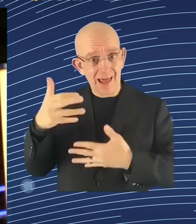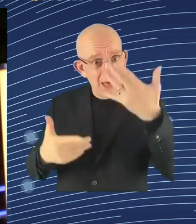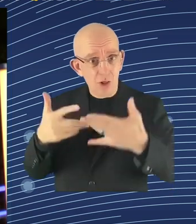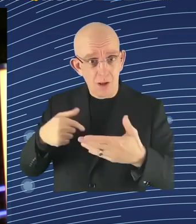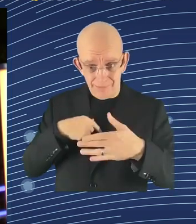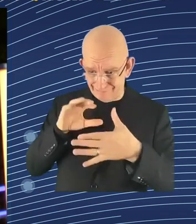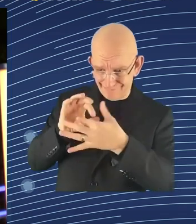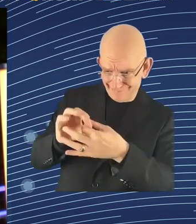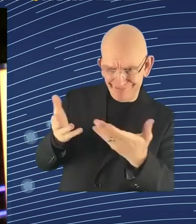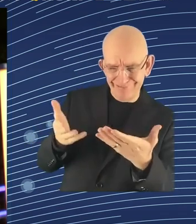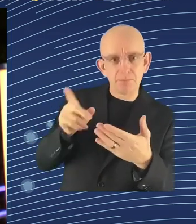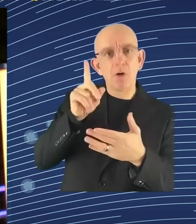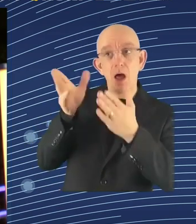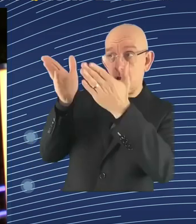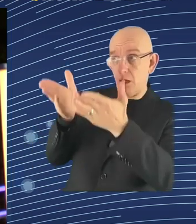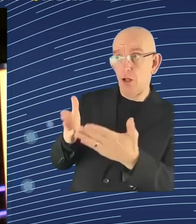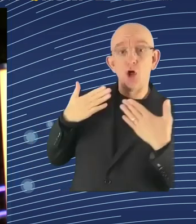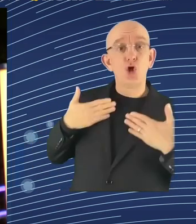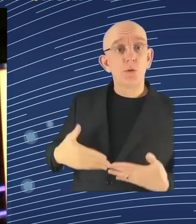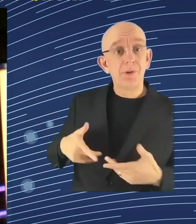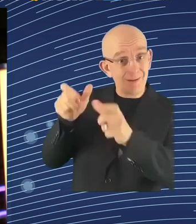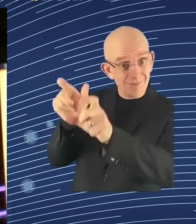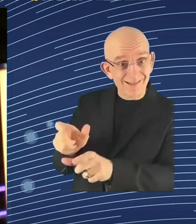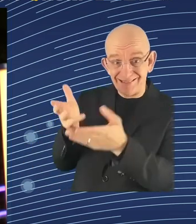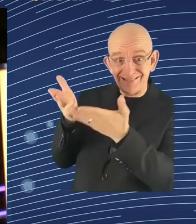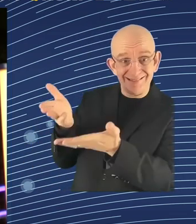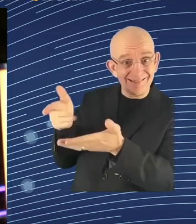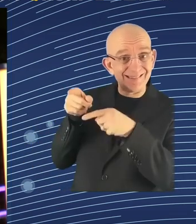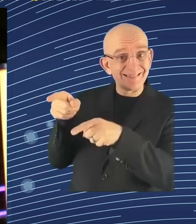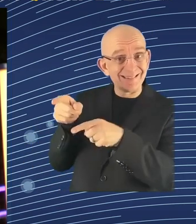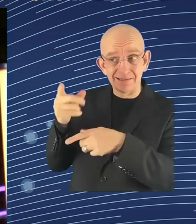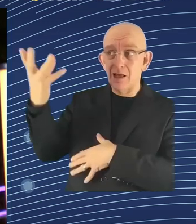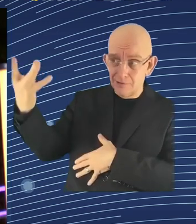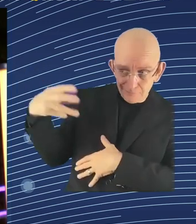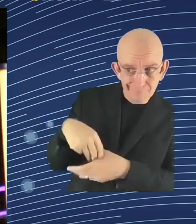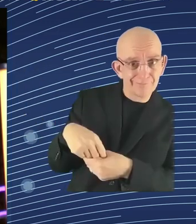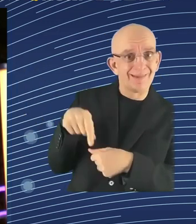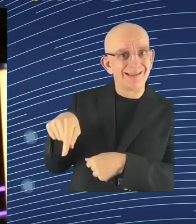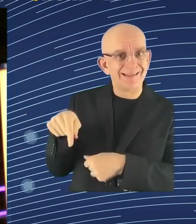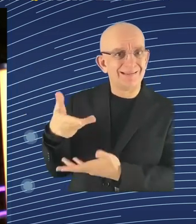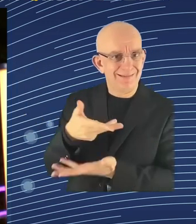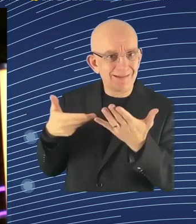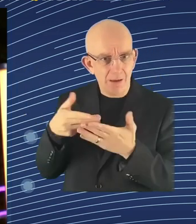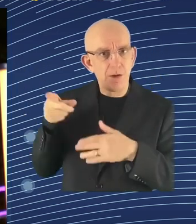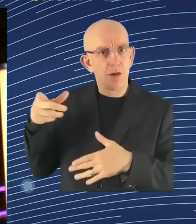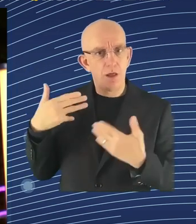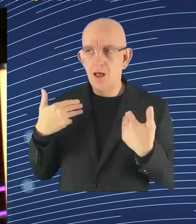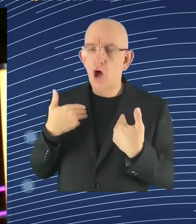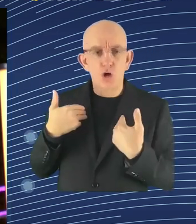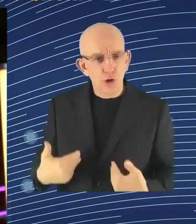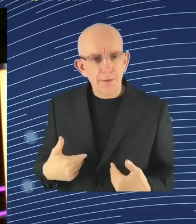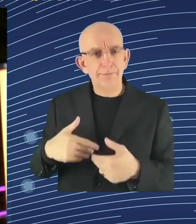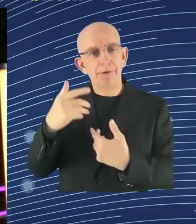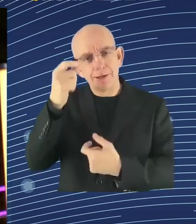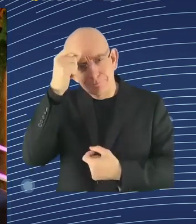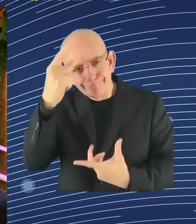very essential, especially in the world of work, but not only. In many other aspects of algorithms and of artificial intelligence, that's the